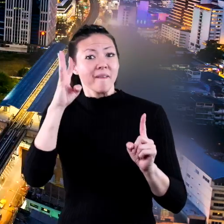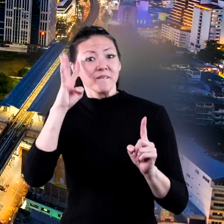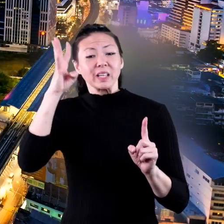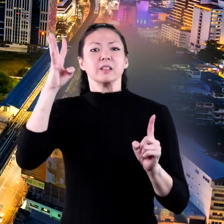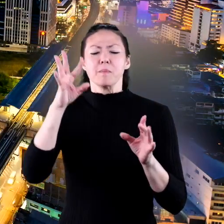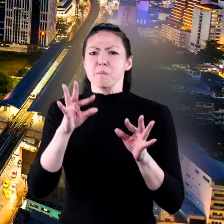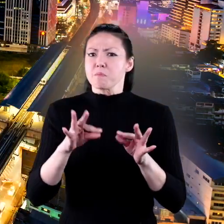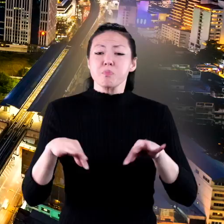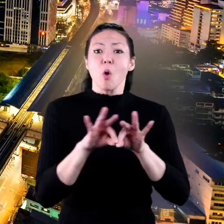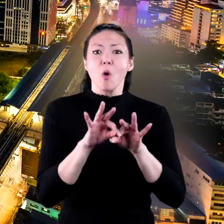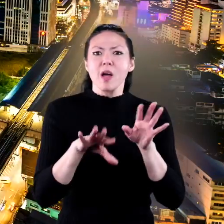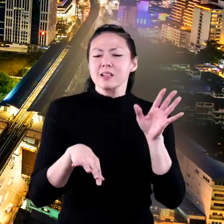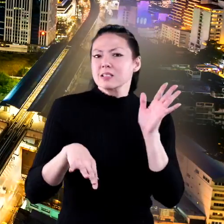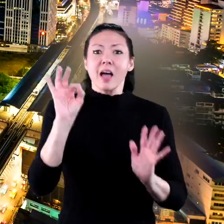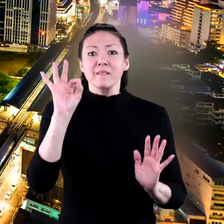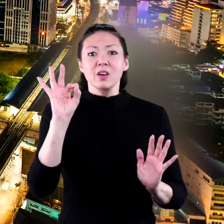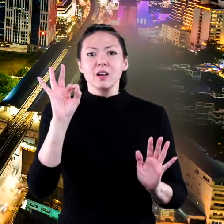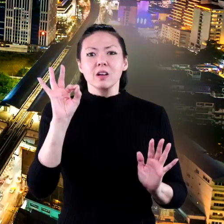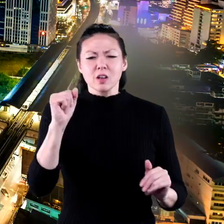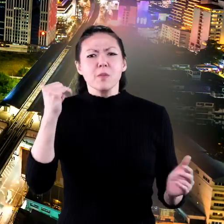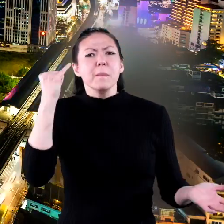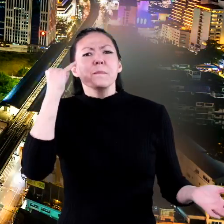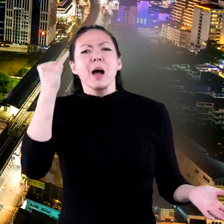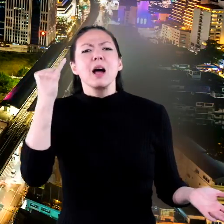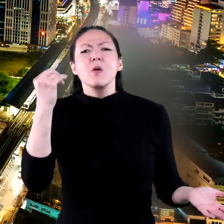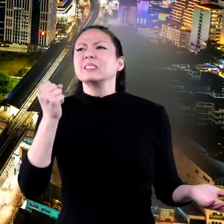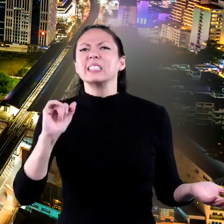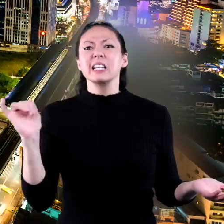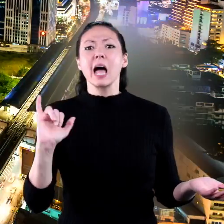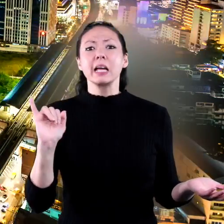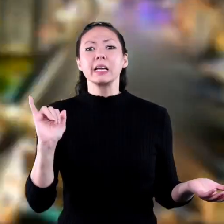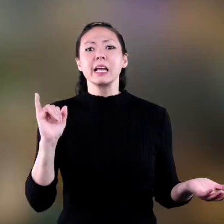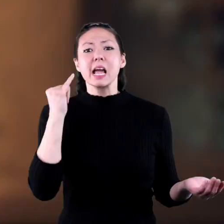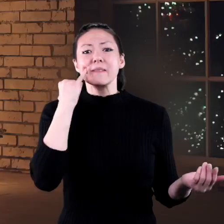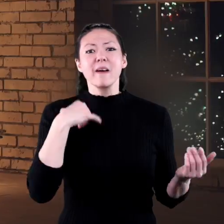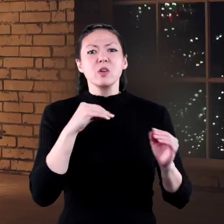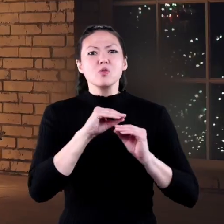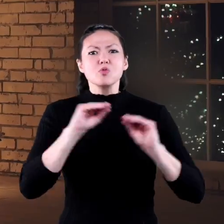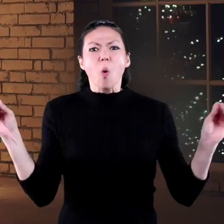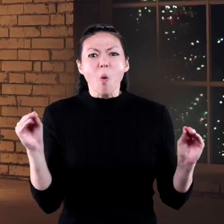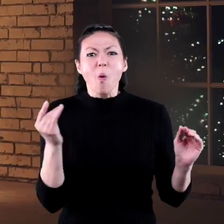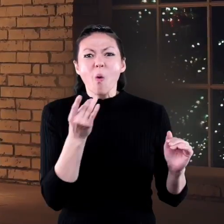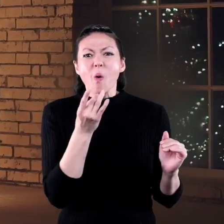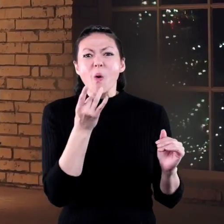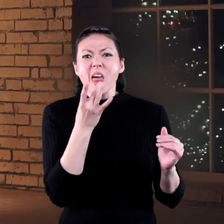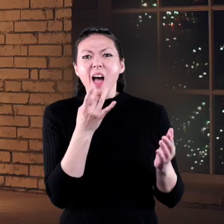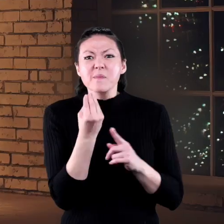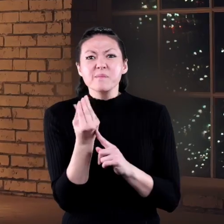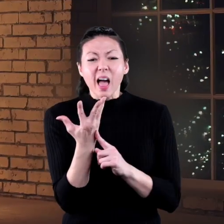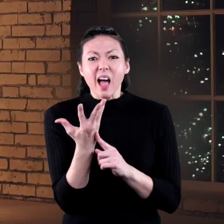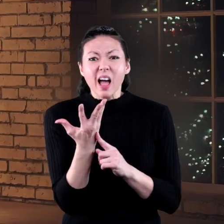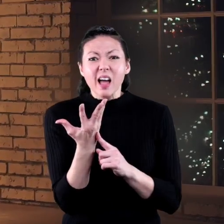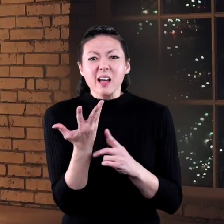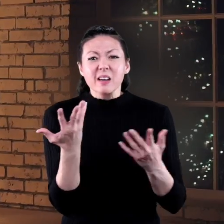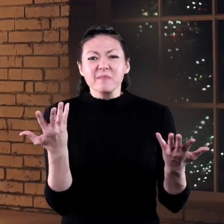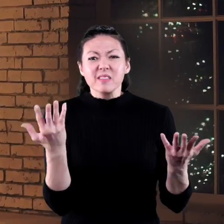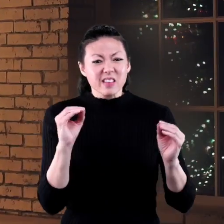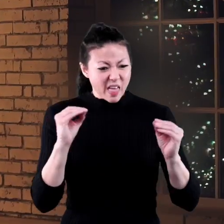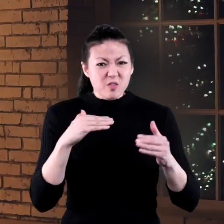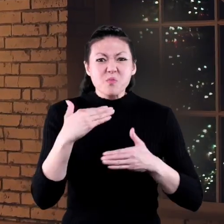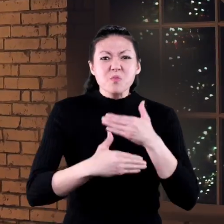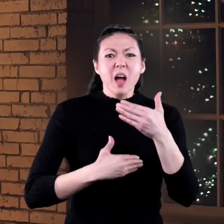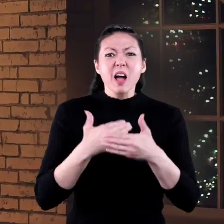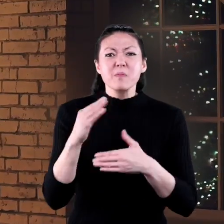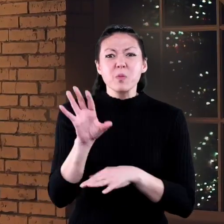discoveries ever. Can you imagine what it would be like if we did not have the light bulb? We'd have nothing to wrap around the Christmas